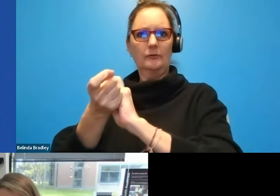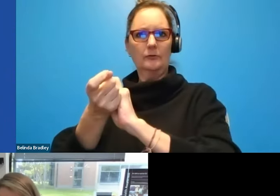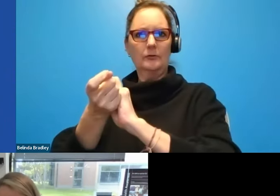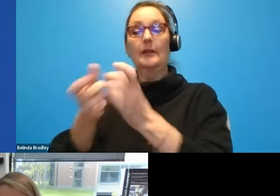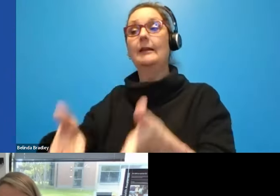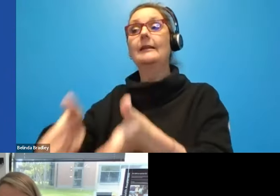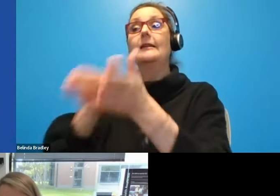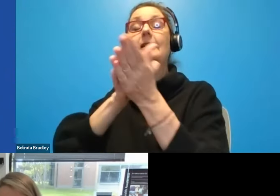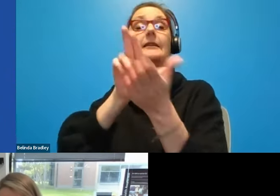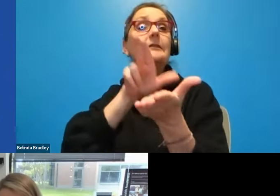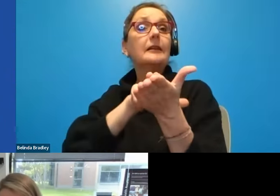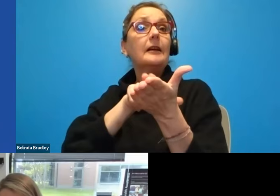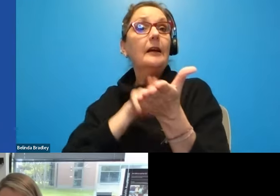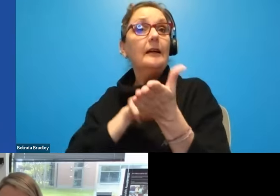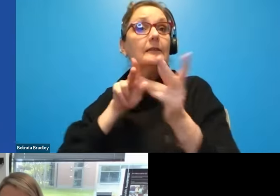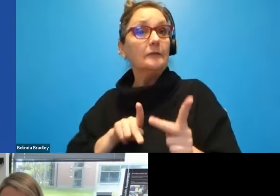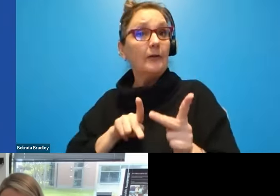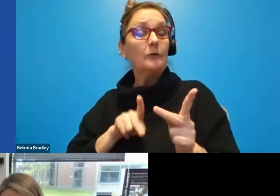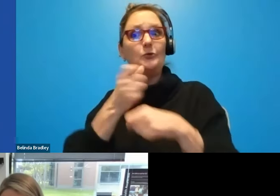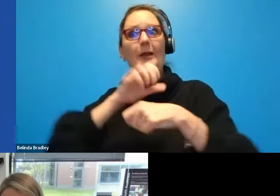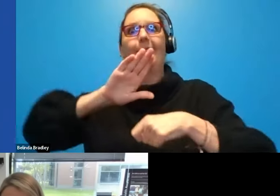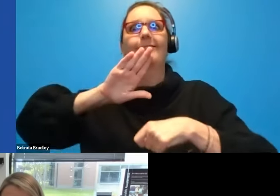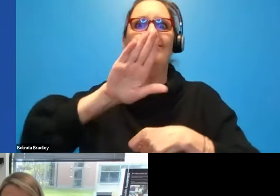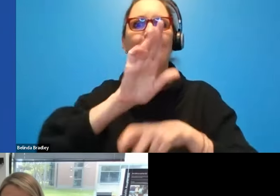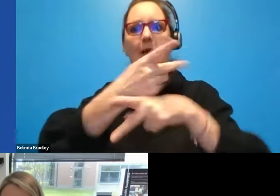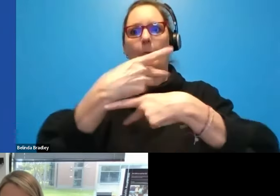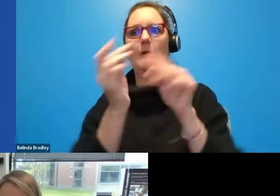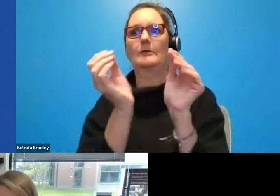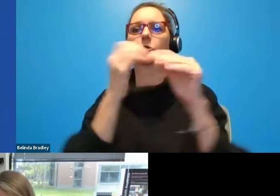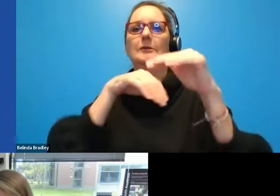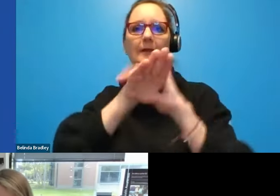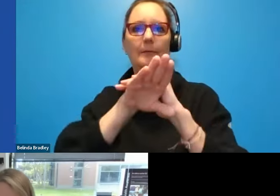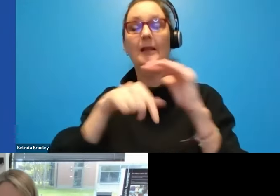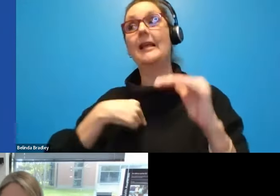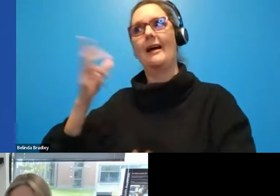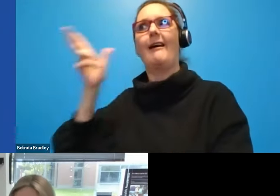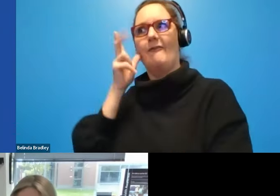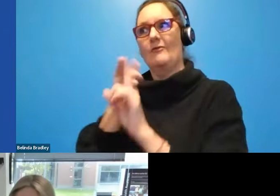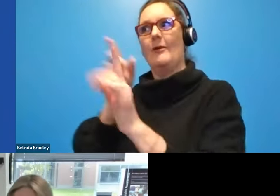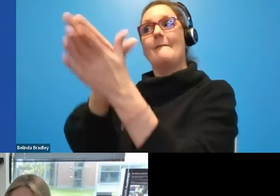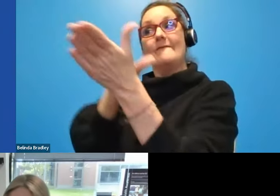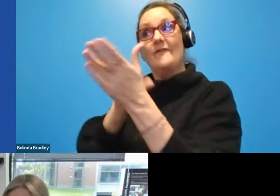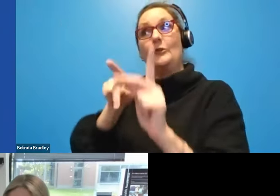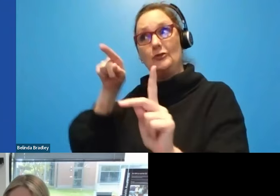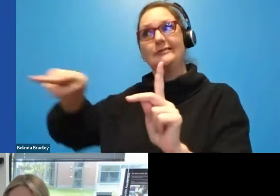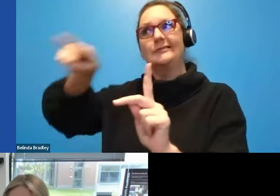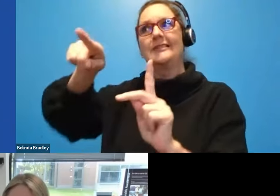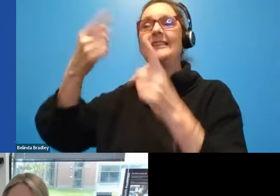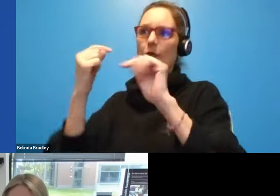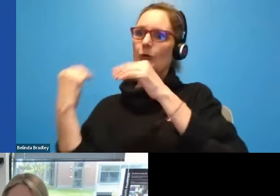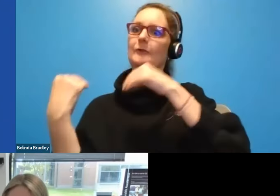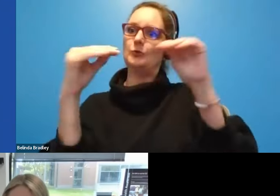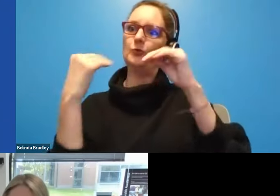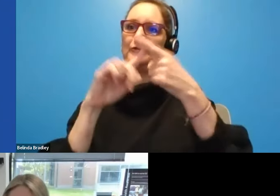vendors to make their products accessible. And I've run into more than one vendor that has said that they're trying to sell into Microsoft,